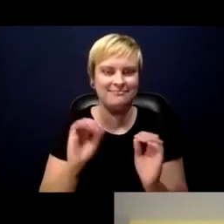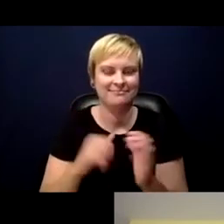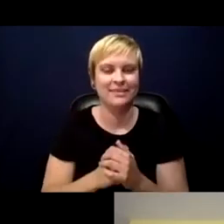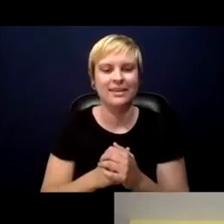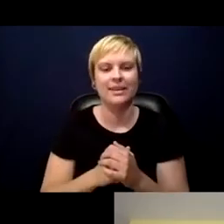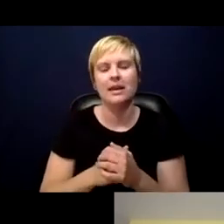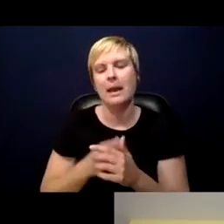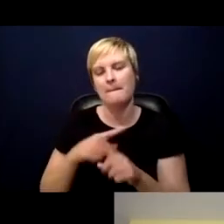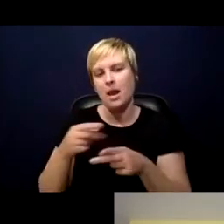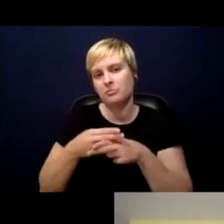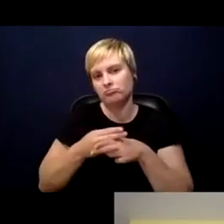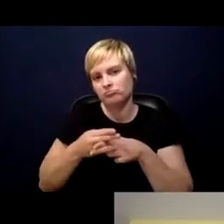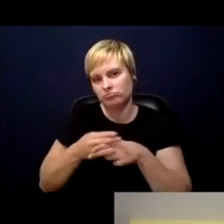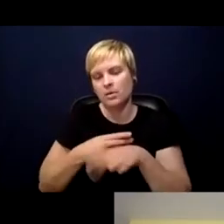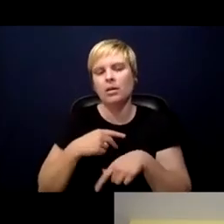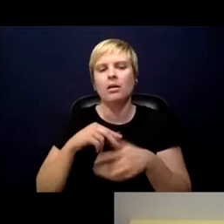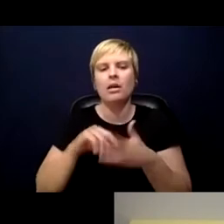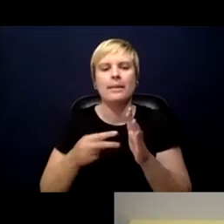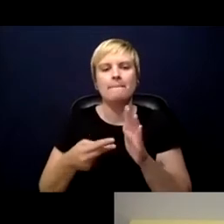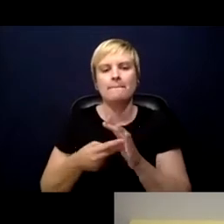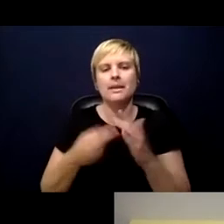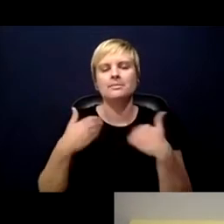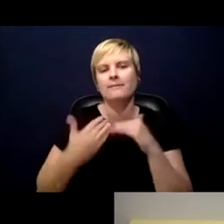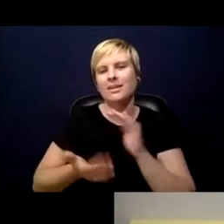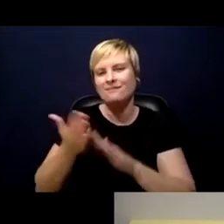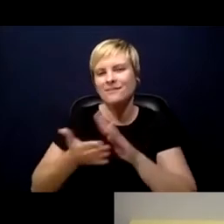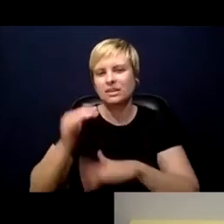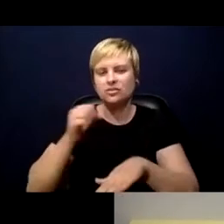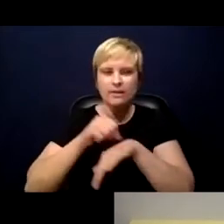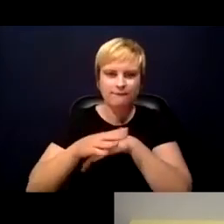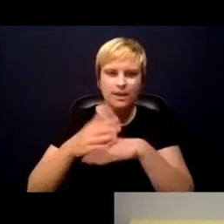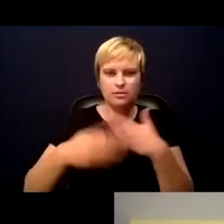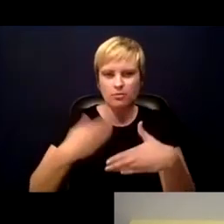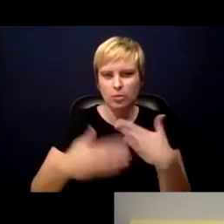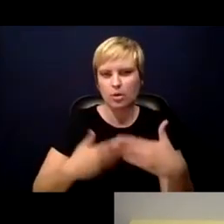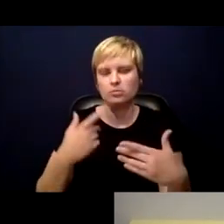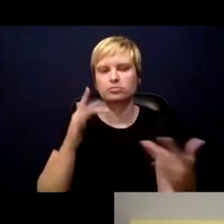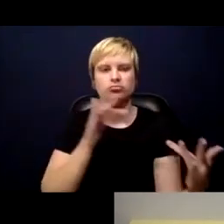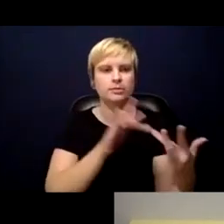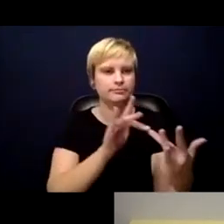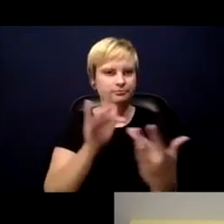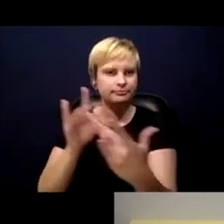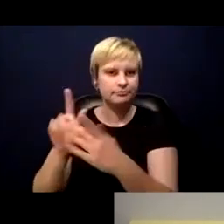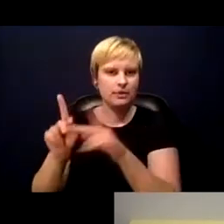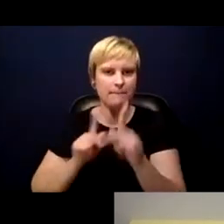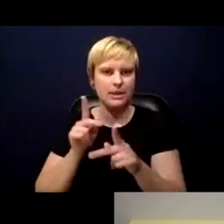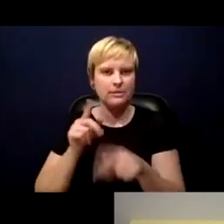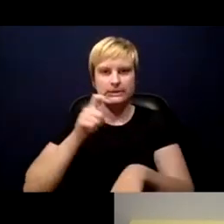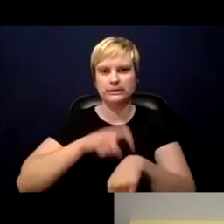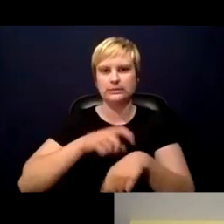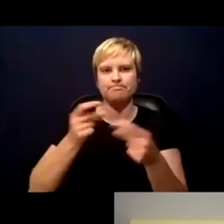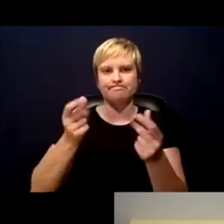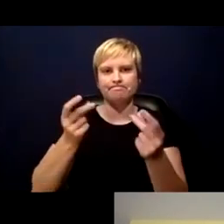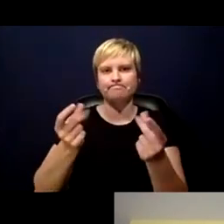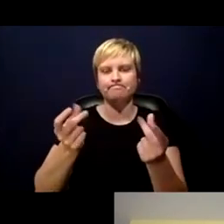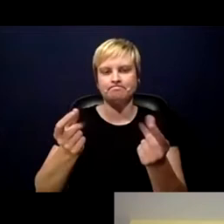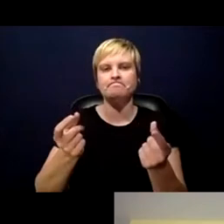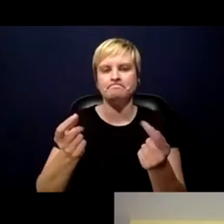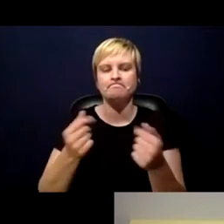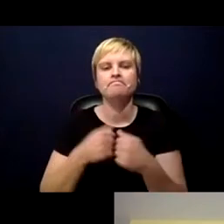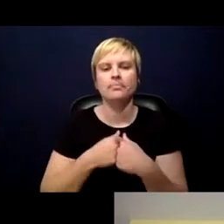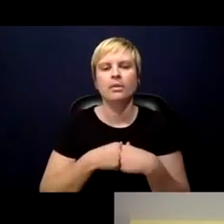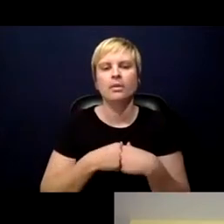what it means is having an efficient and effective process for reaching people in as timely a way as possible, because